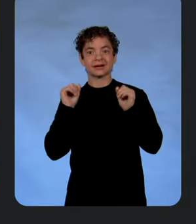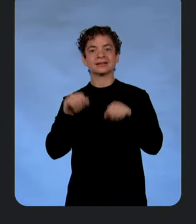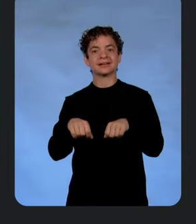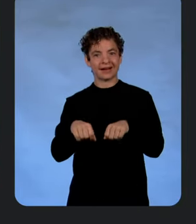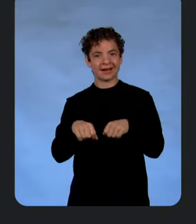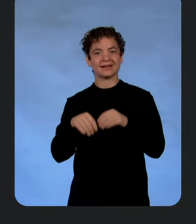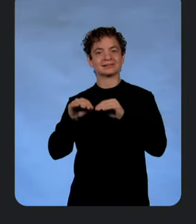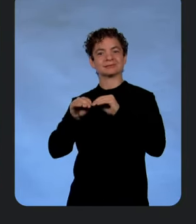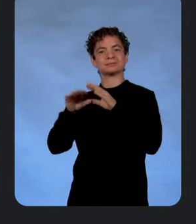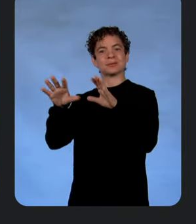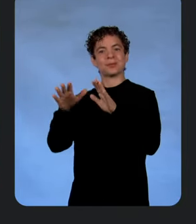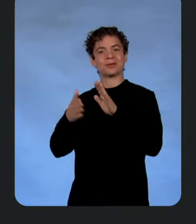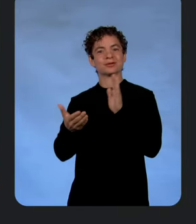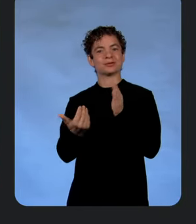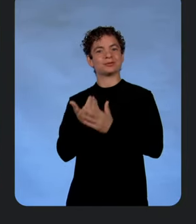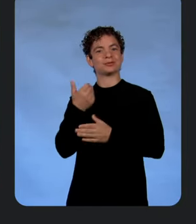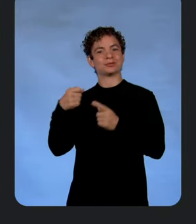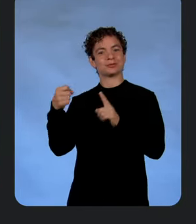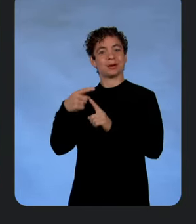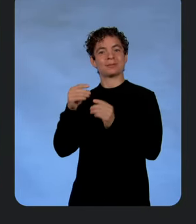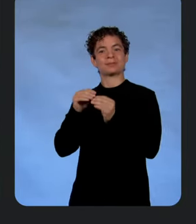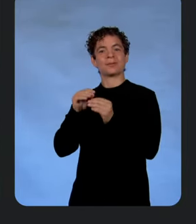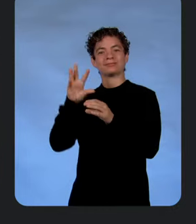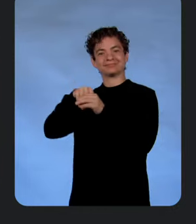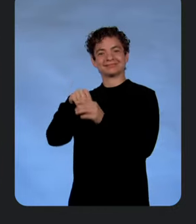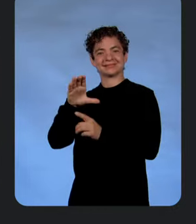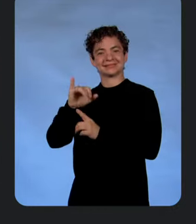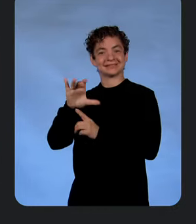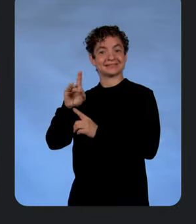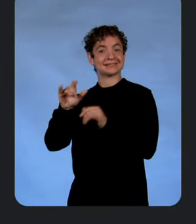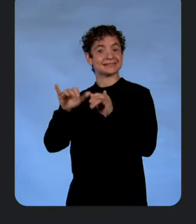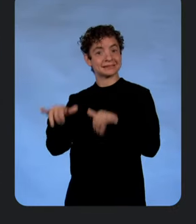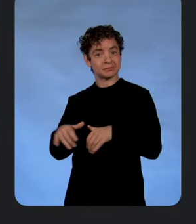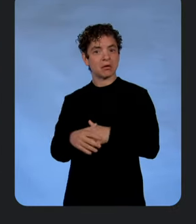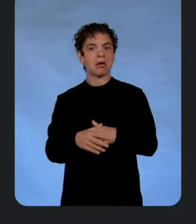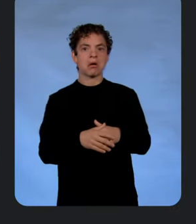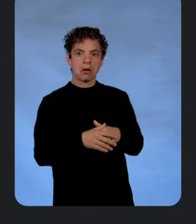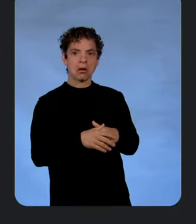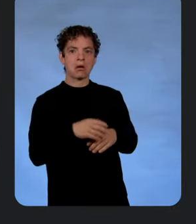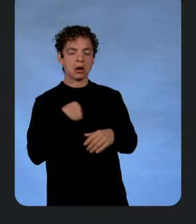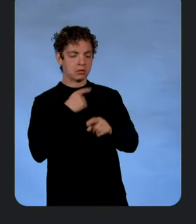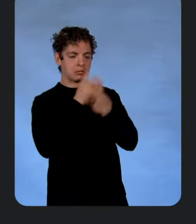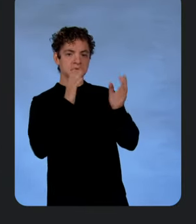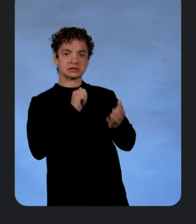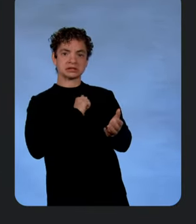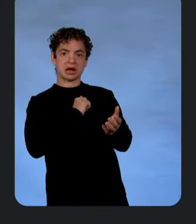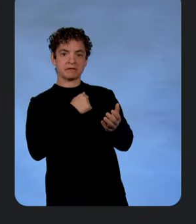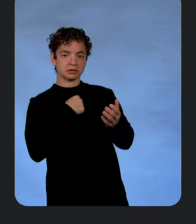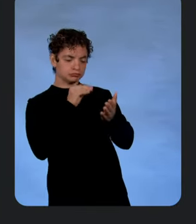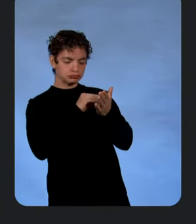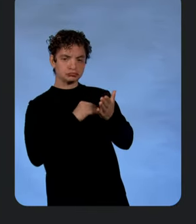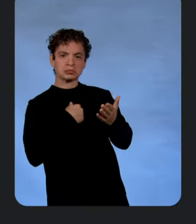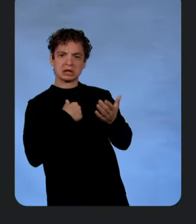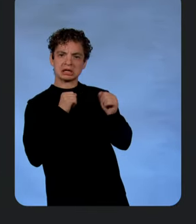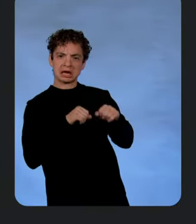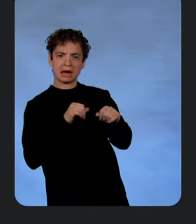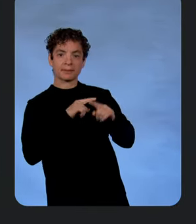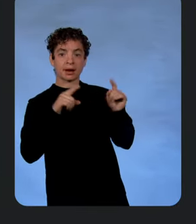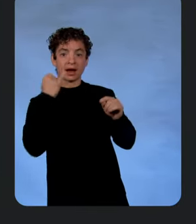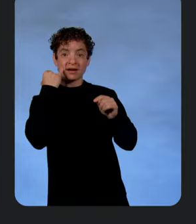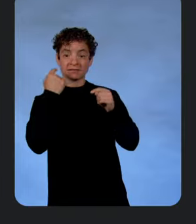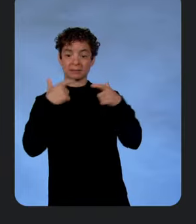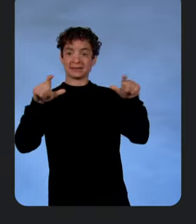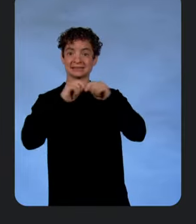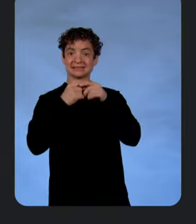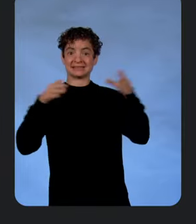that new prompt safely using existing CI-CD systems. Okay. So I could do all this in my notebook, but I imagine it's harder when working